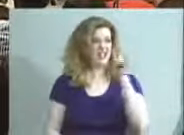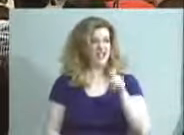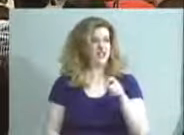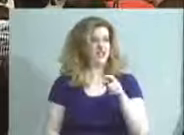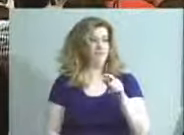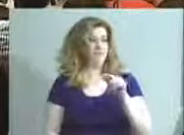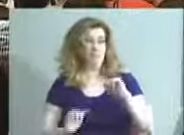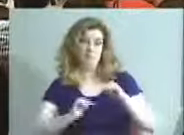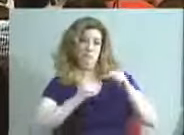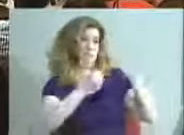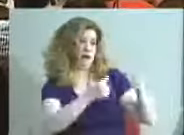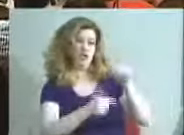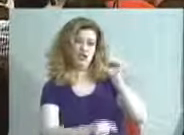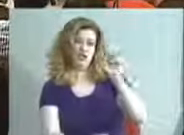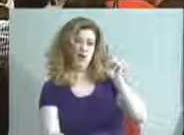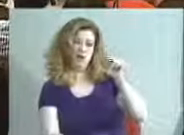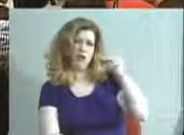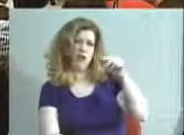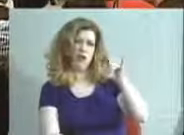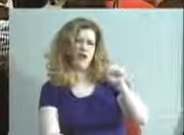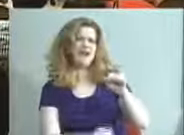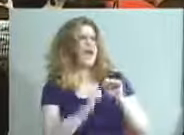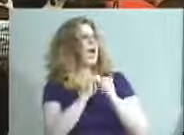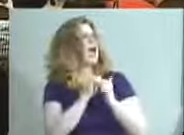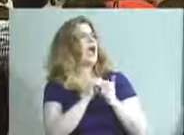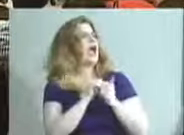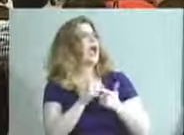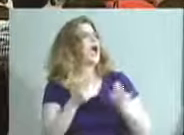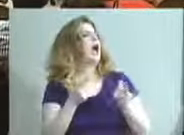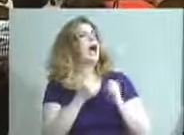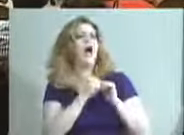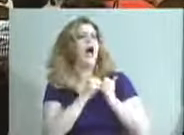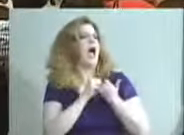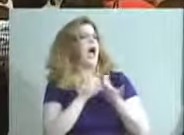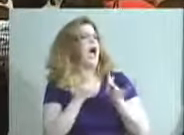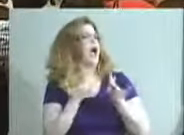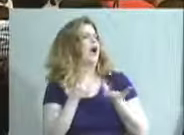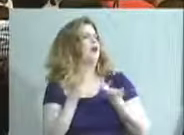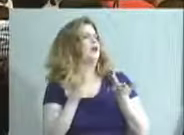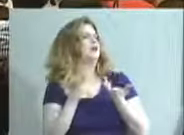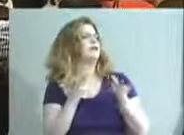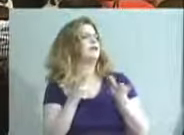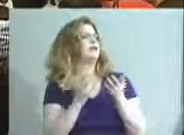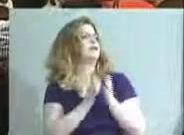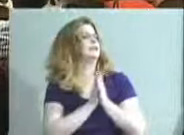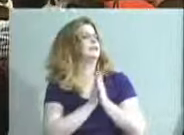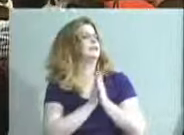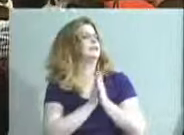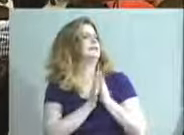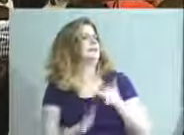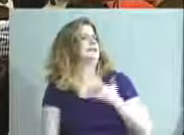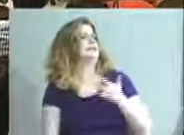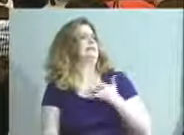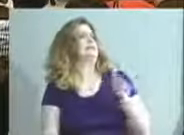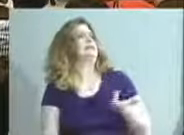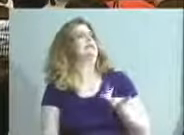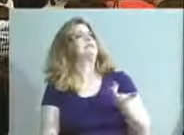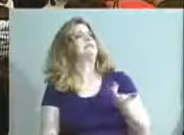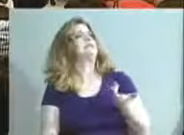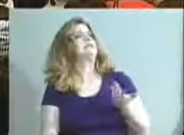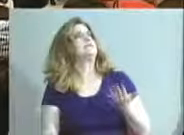back to you, Dr. Hargens. How do we, you know, how can we get a sense of,